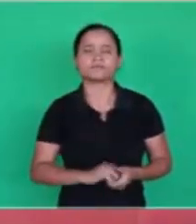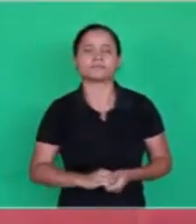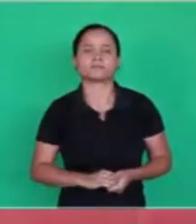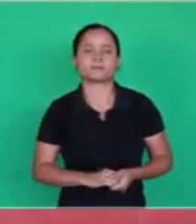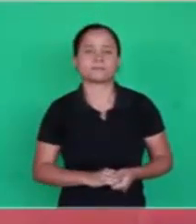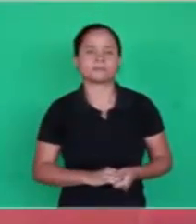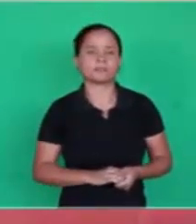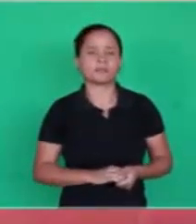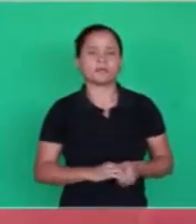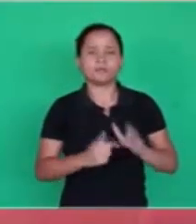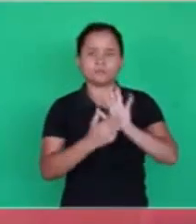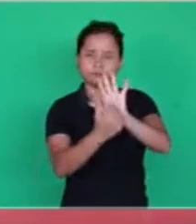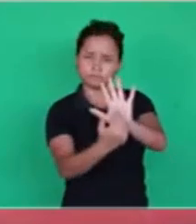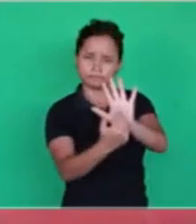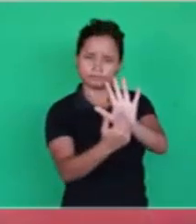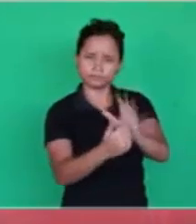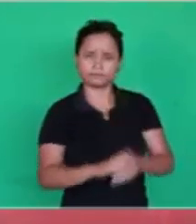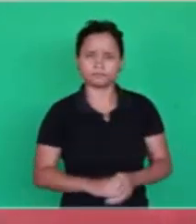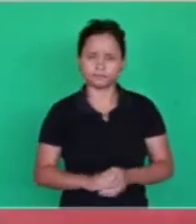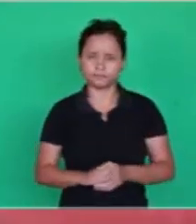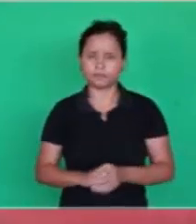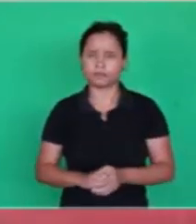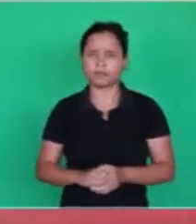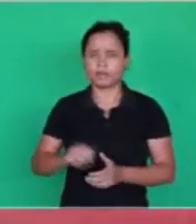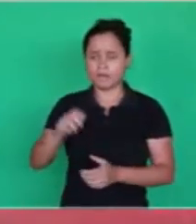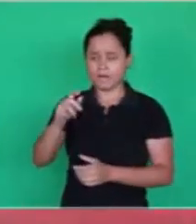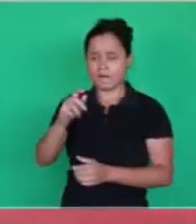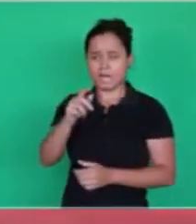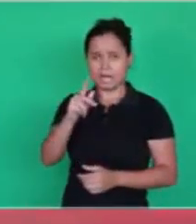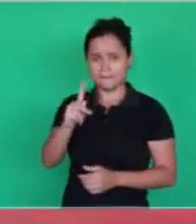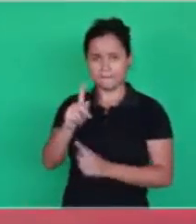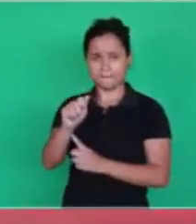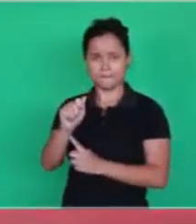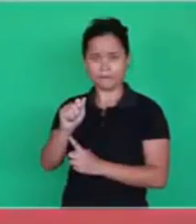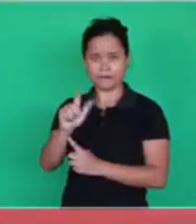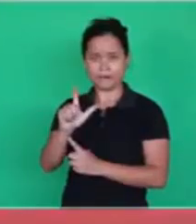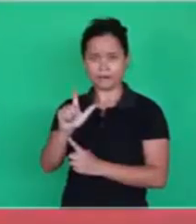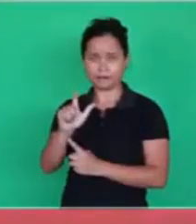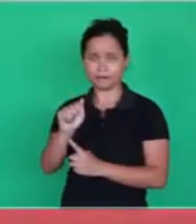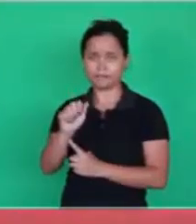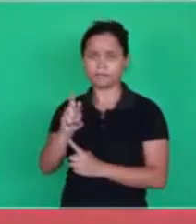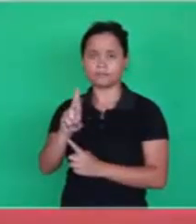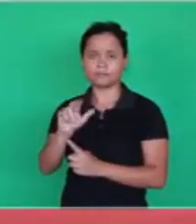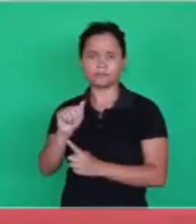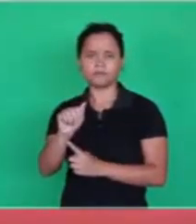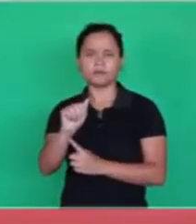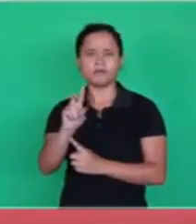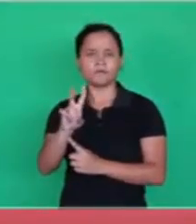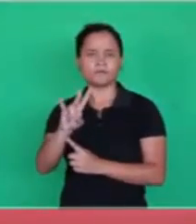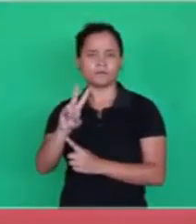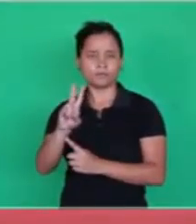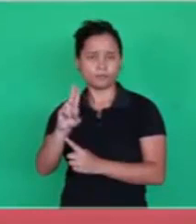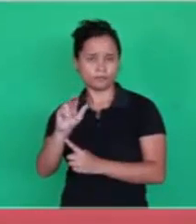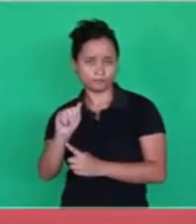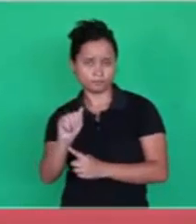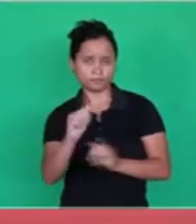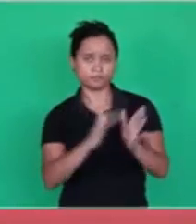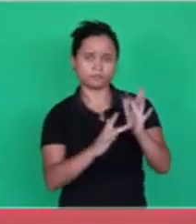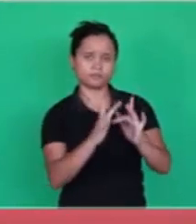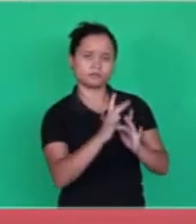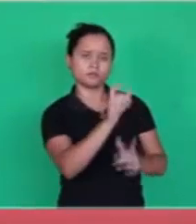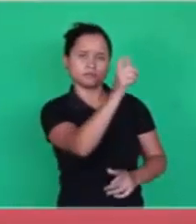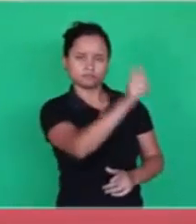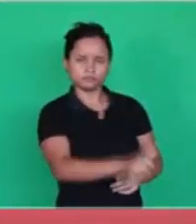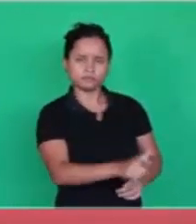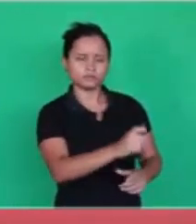so the living word of Jesus, is in this work of creation. That is, contains, he transforms,